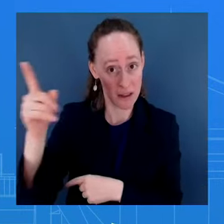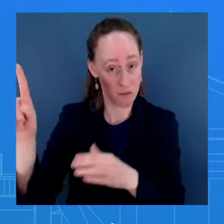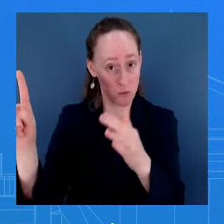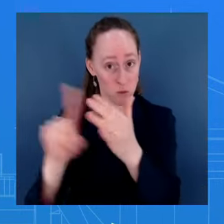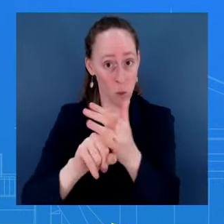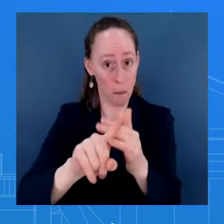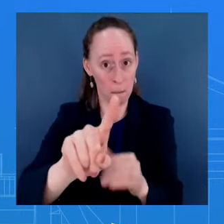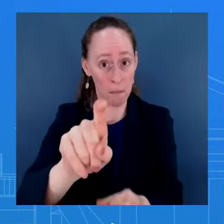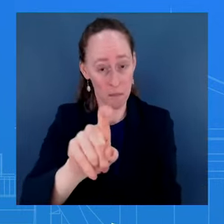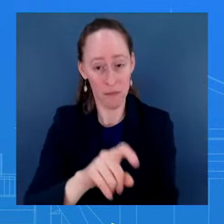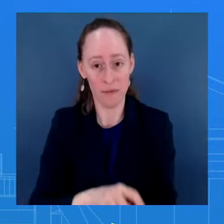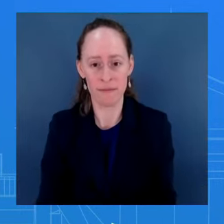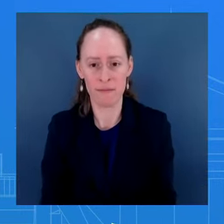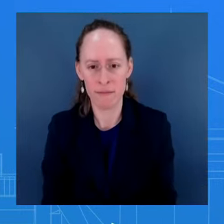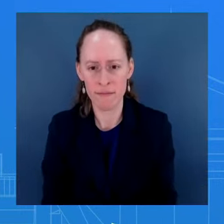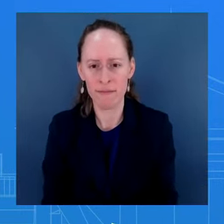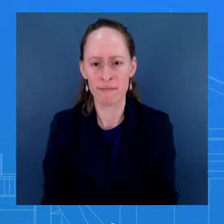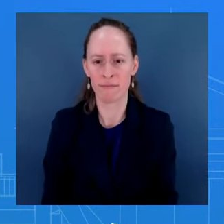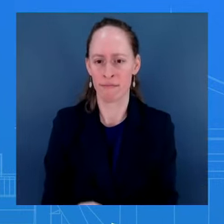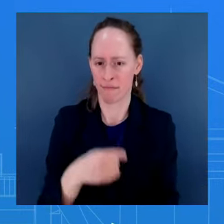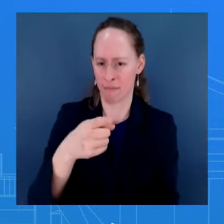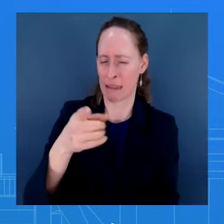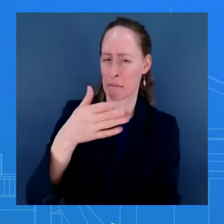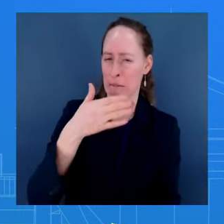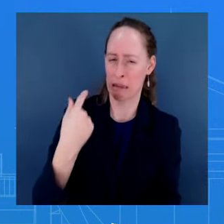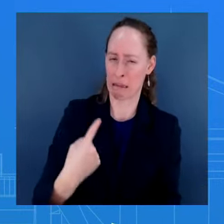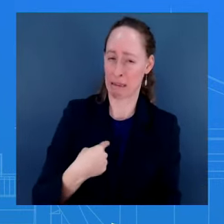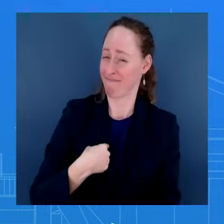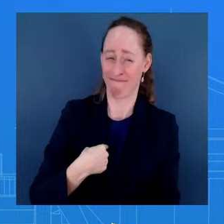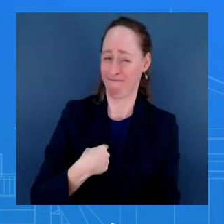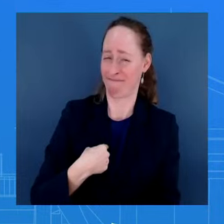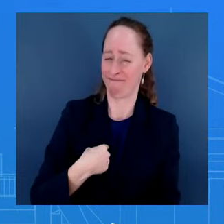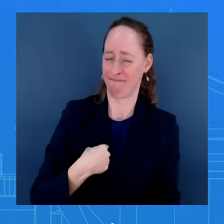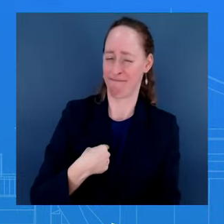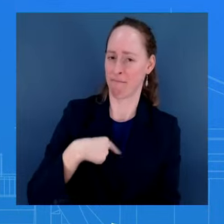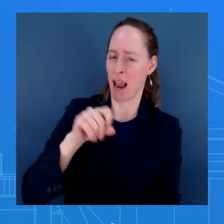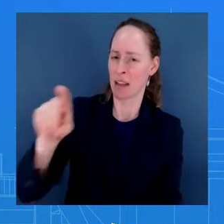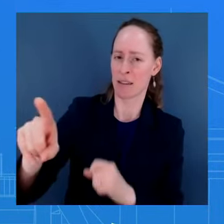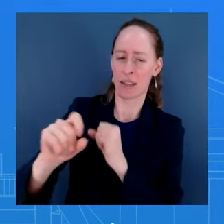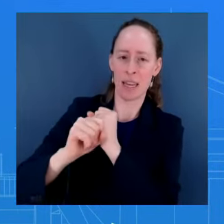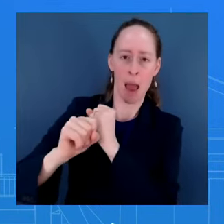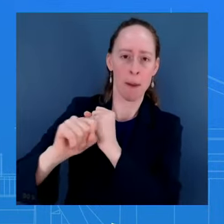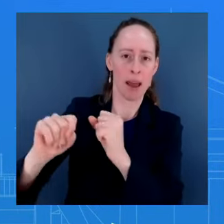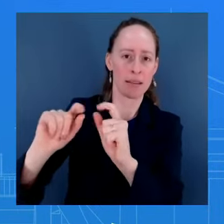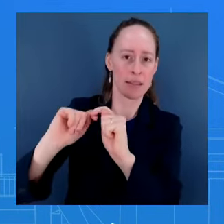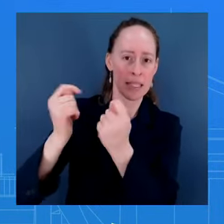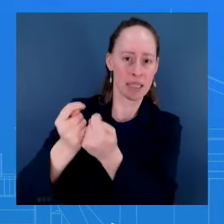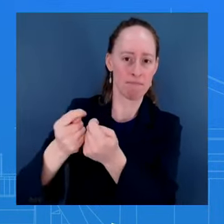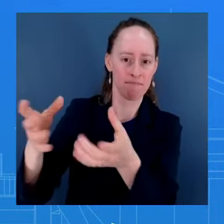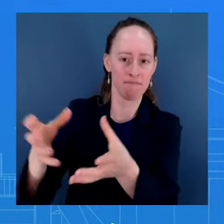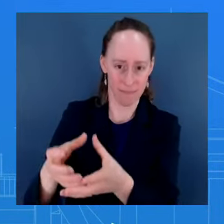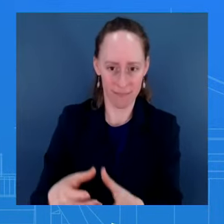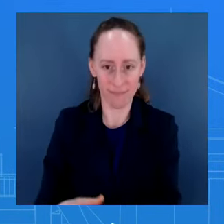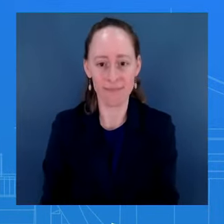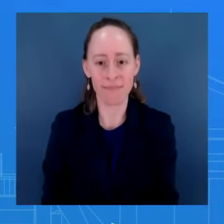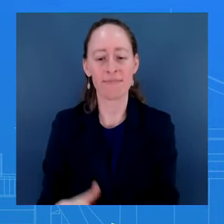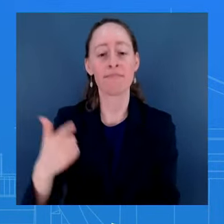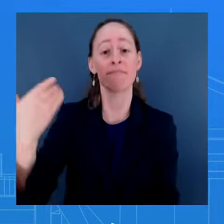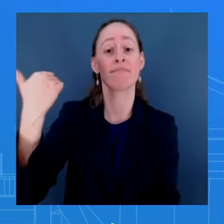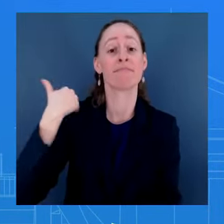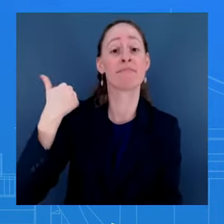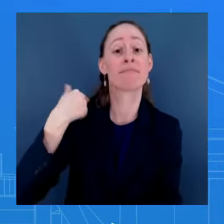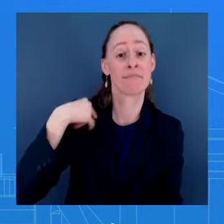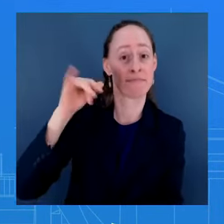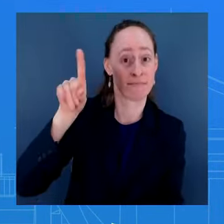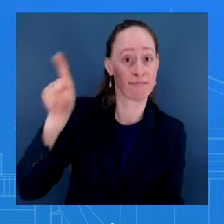In 2020, once it got down to one-on-one, Joe Biden said, I can hardly wait to debate him. How about